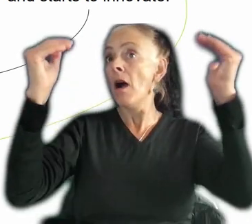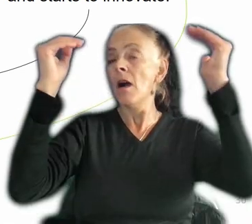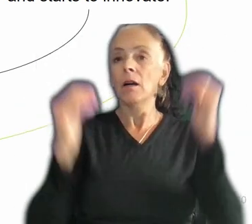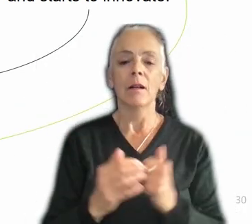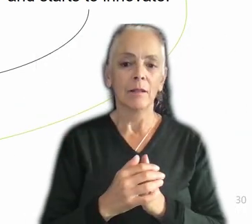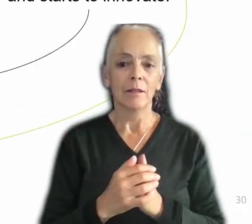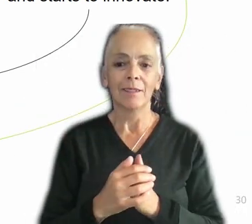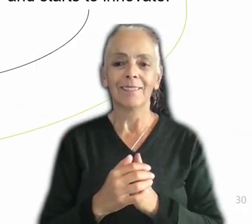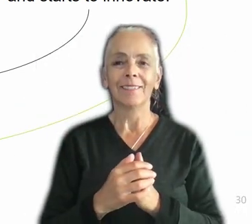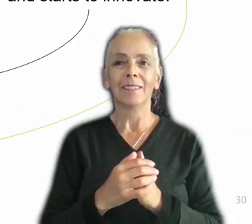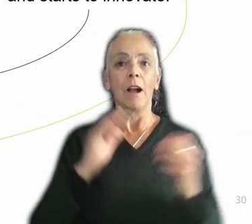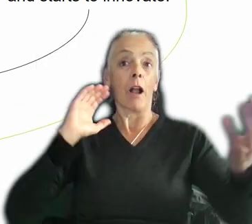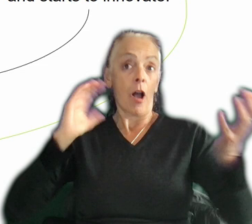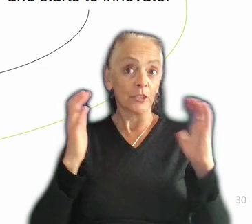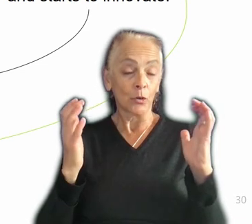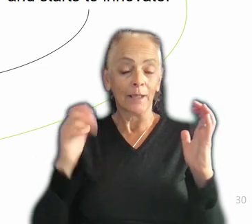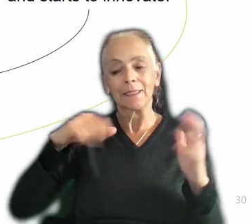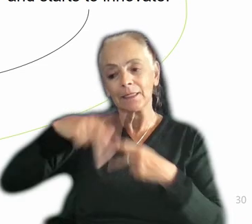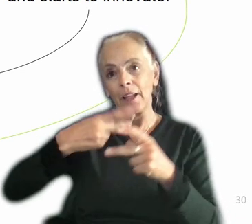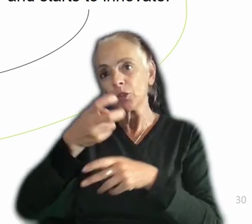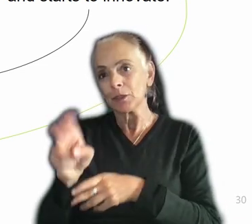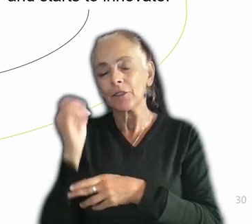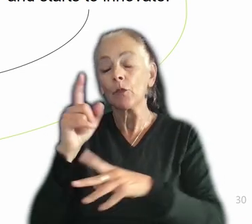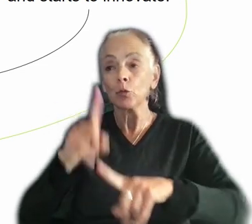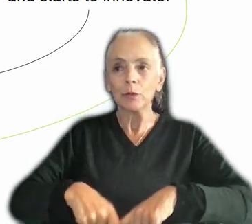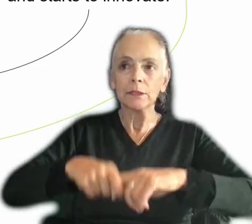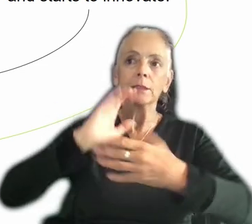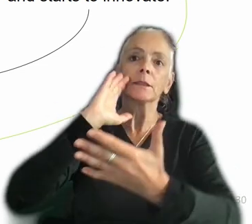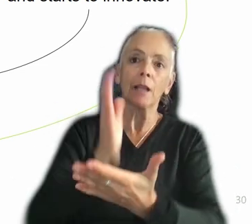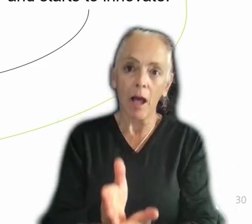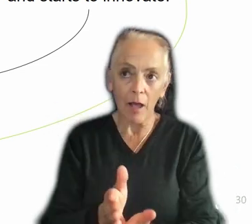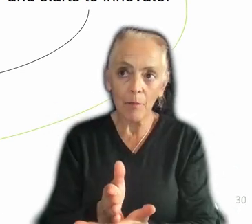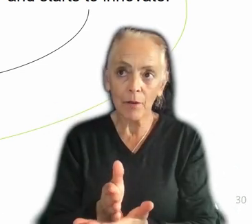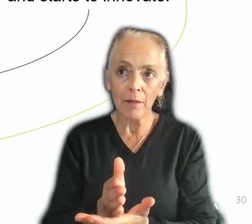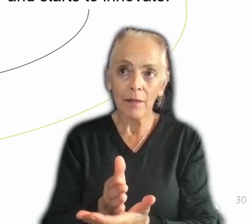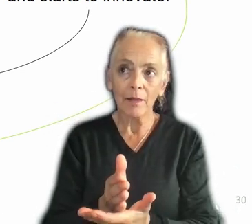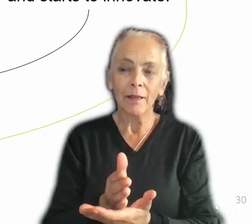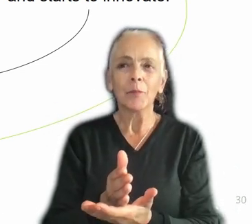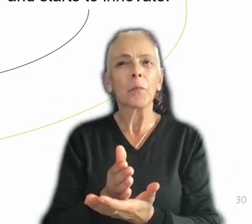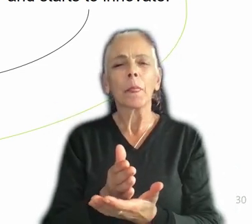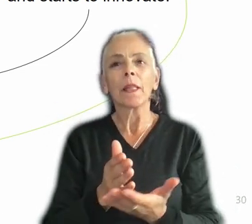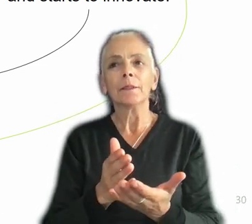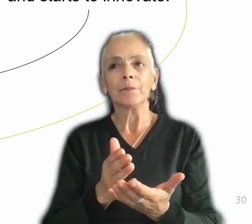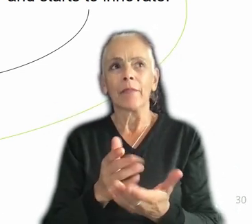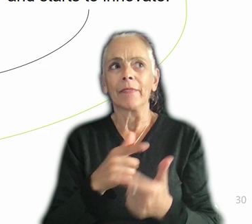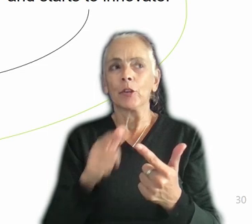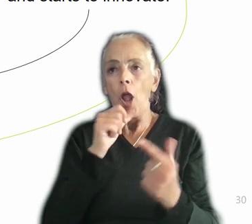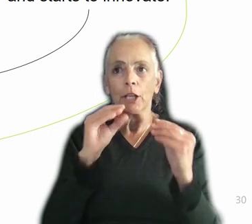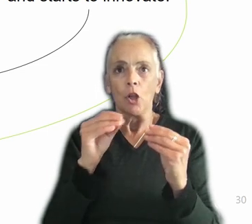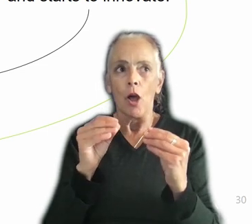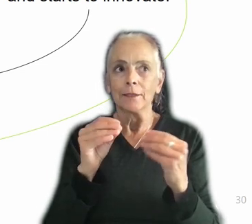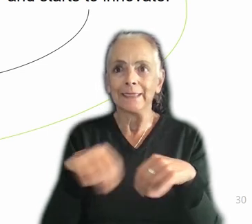contrast, this kind of transition where you have to stop are no longer taught sort of standard things and instead are asked to innovate